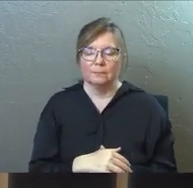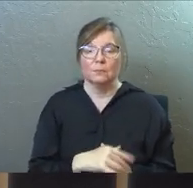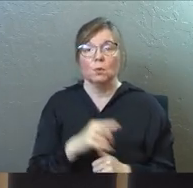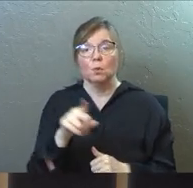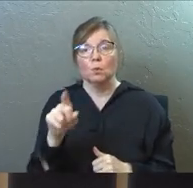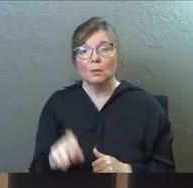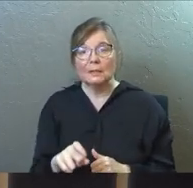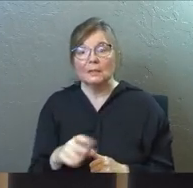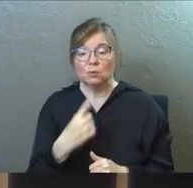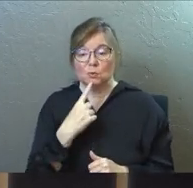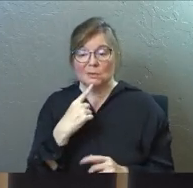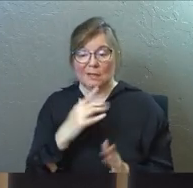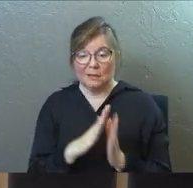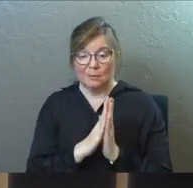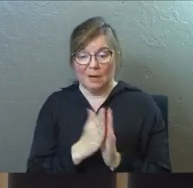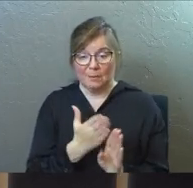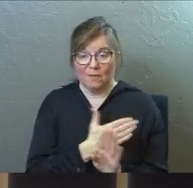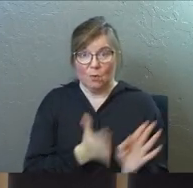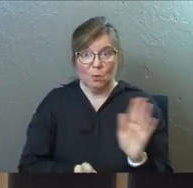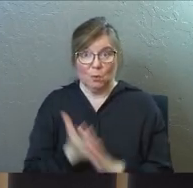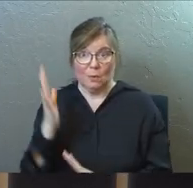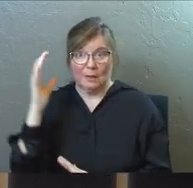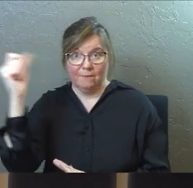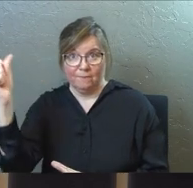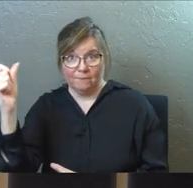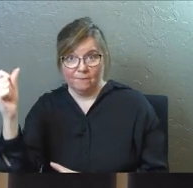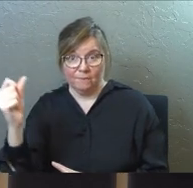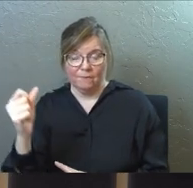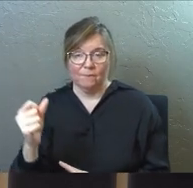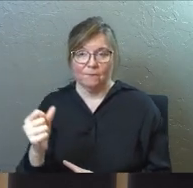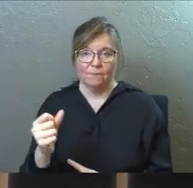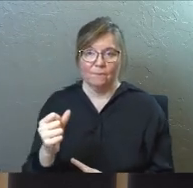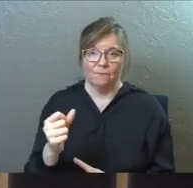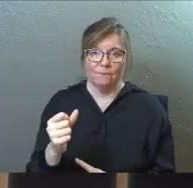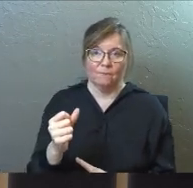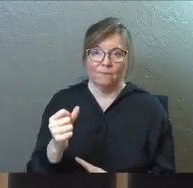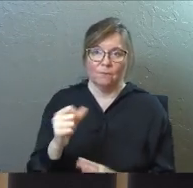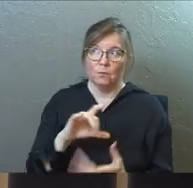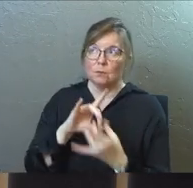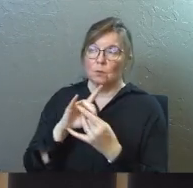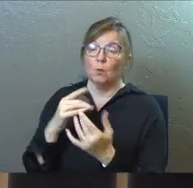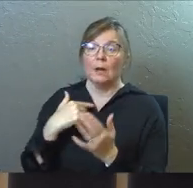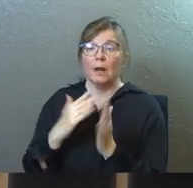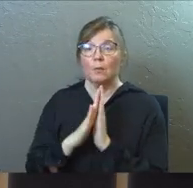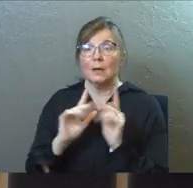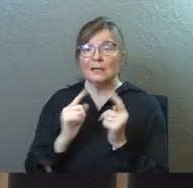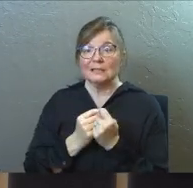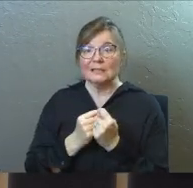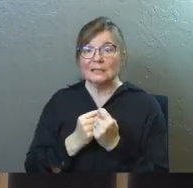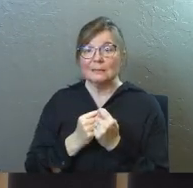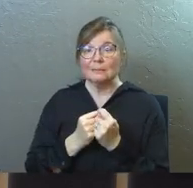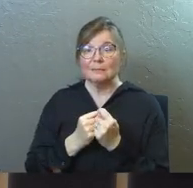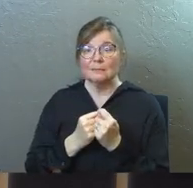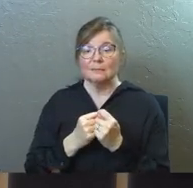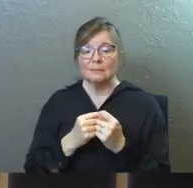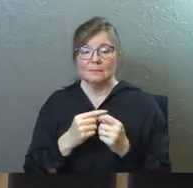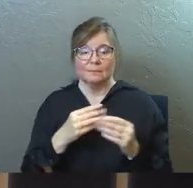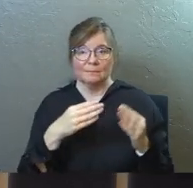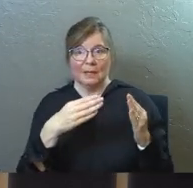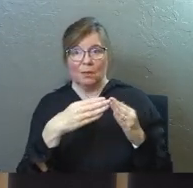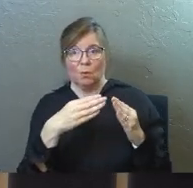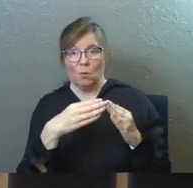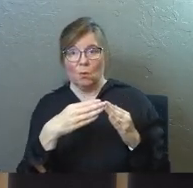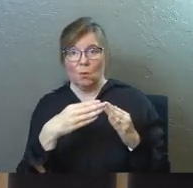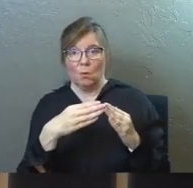And you need to say this prayer before you leave today. We're going to have prayer teams in the back. They're over there by the prayer